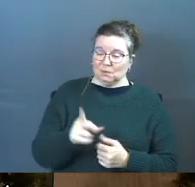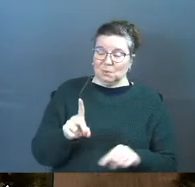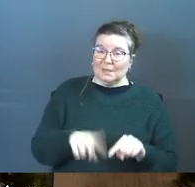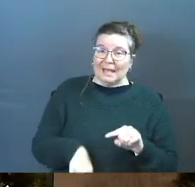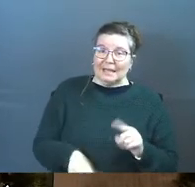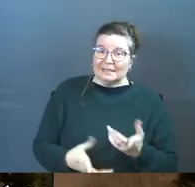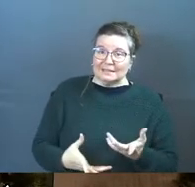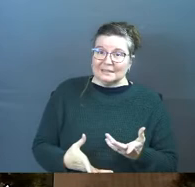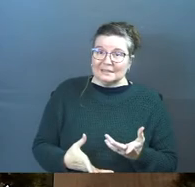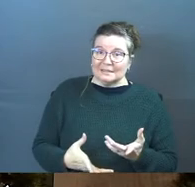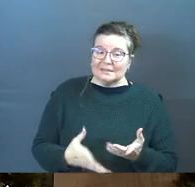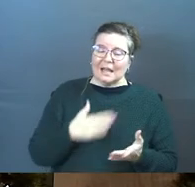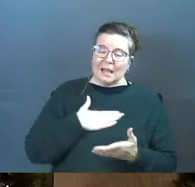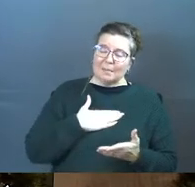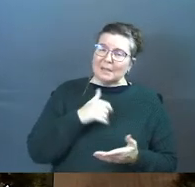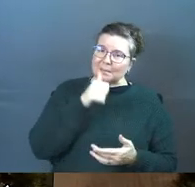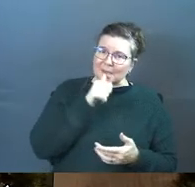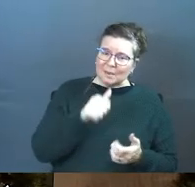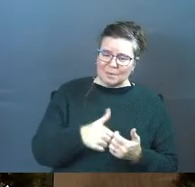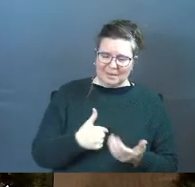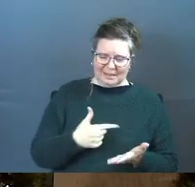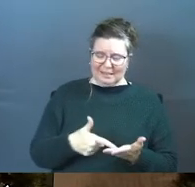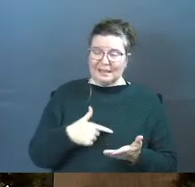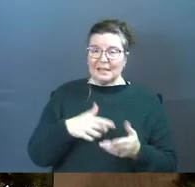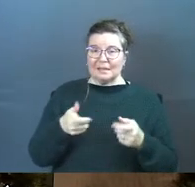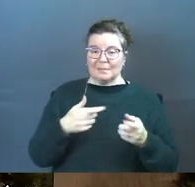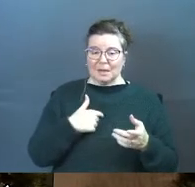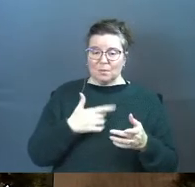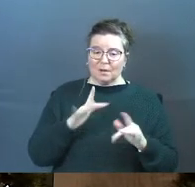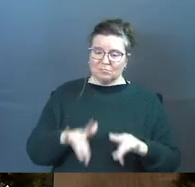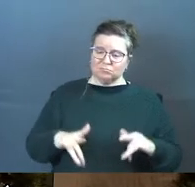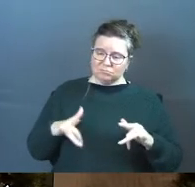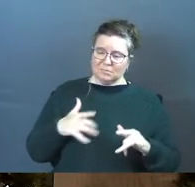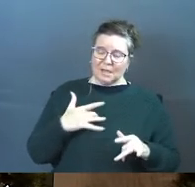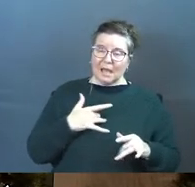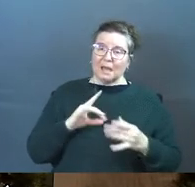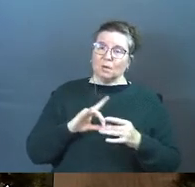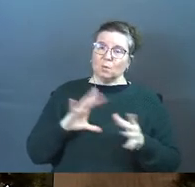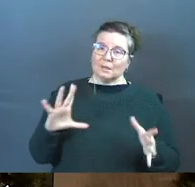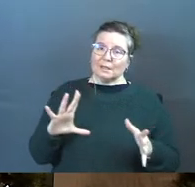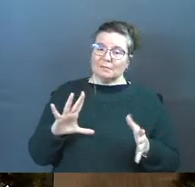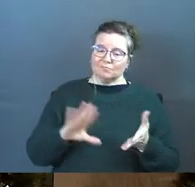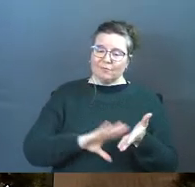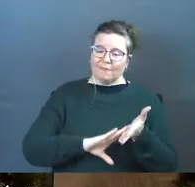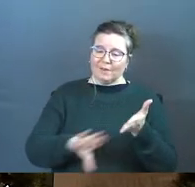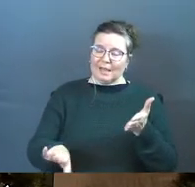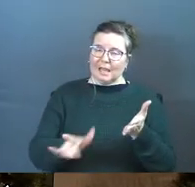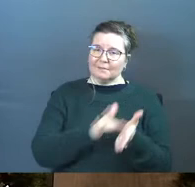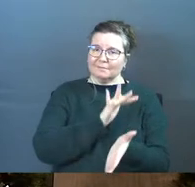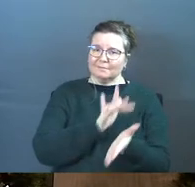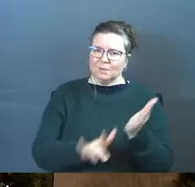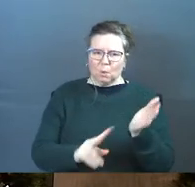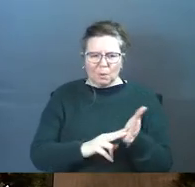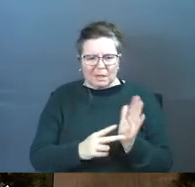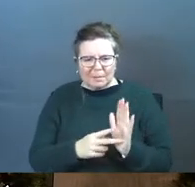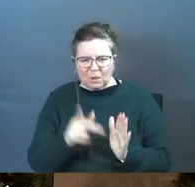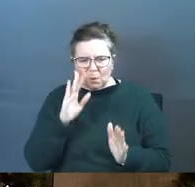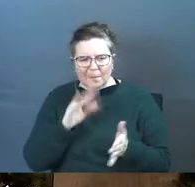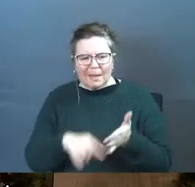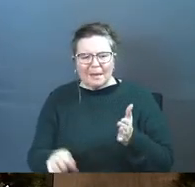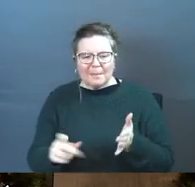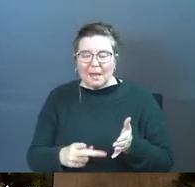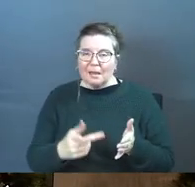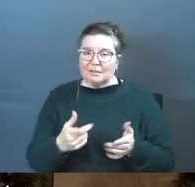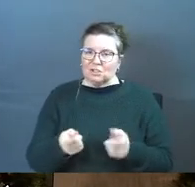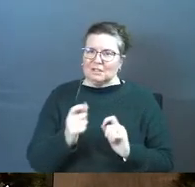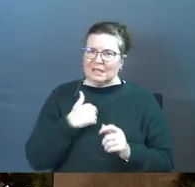You can't. And please be patient with me. Then his master was filled with pity for him, and he released him, and he forgave his debt. What do you mean you'll pay it